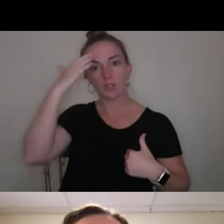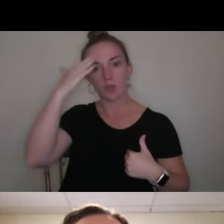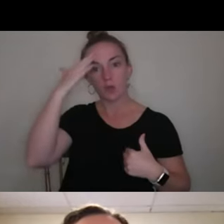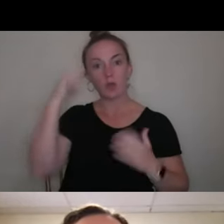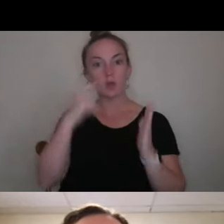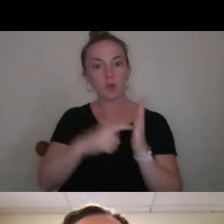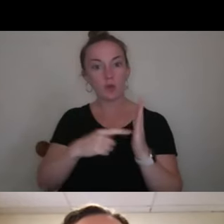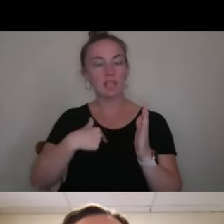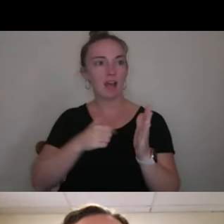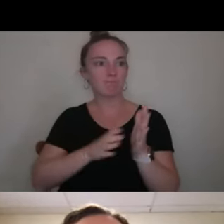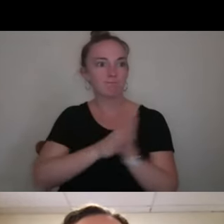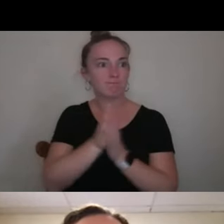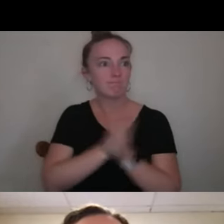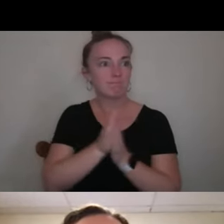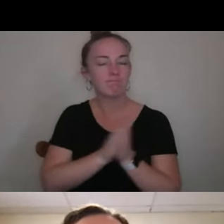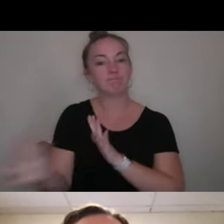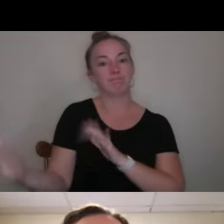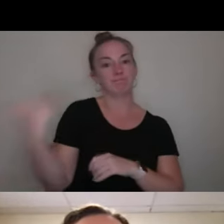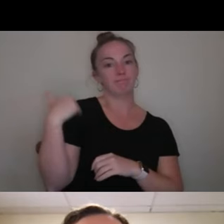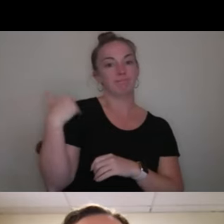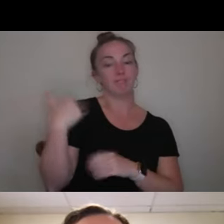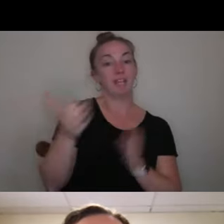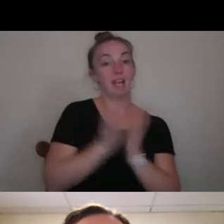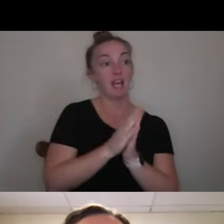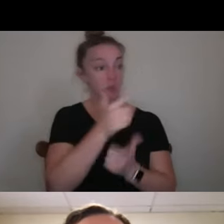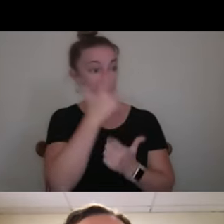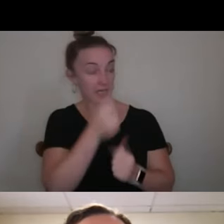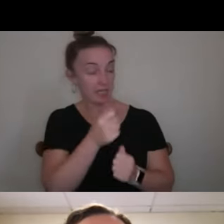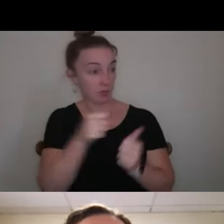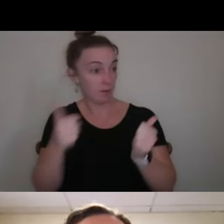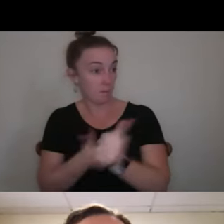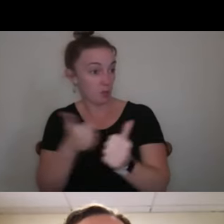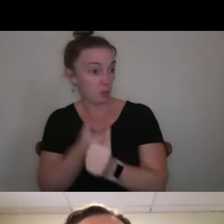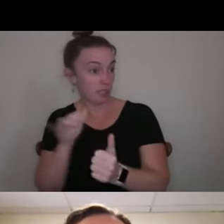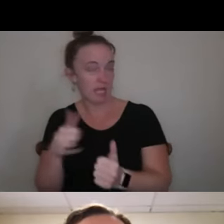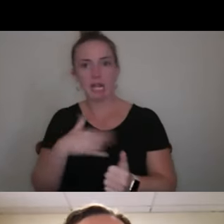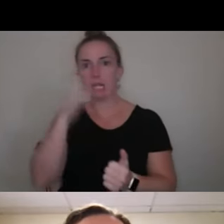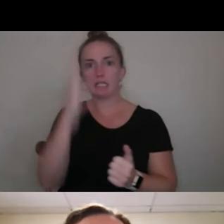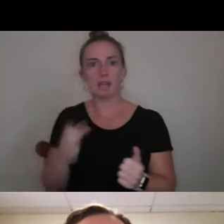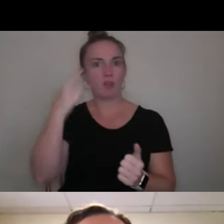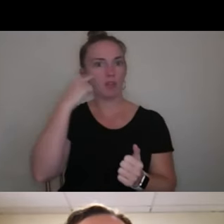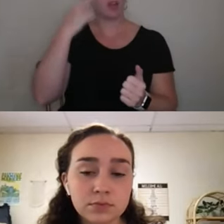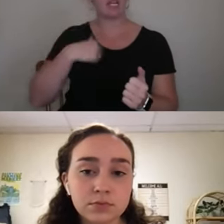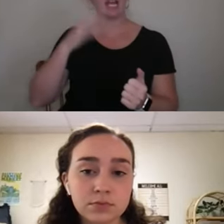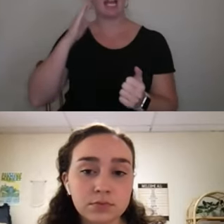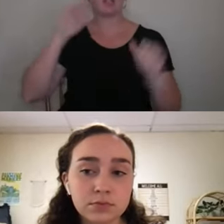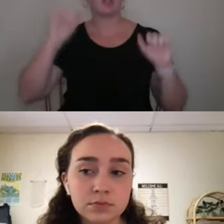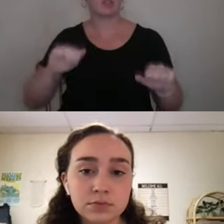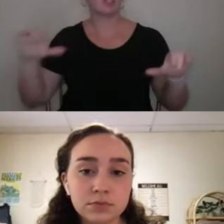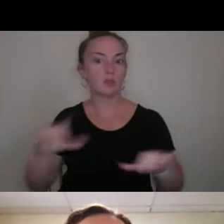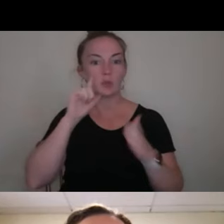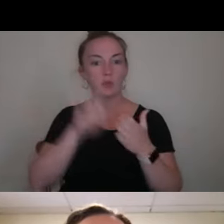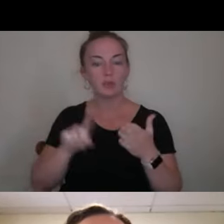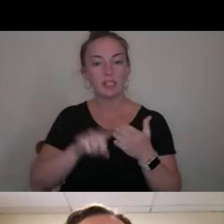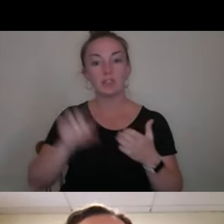and to reach out to me and ask me if I was interested in pursuing this. Because I never thought that I would be someone who could do research but that's the